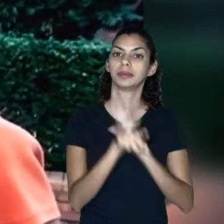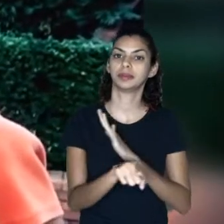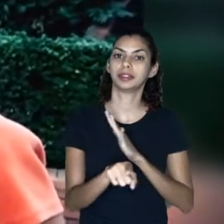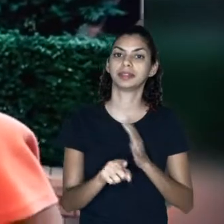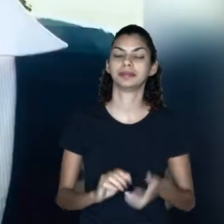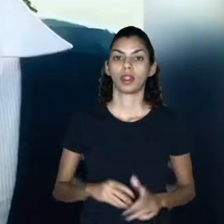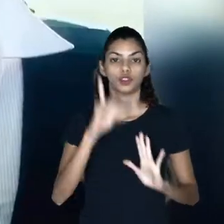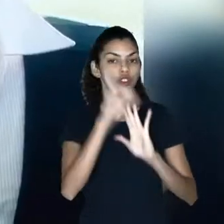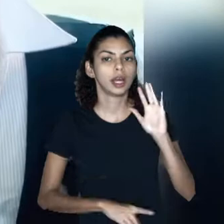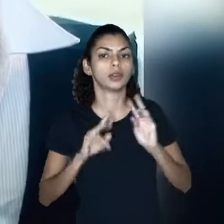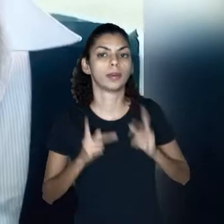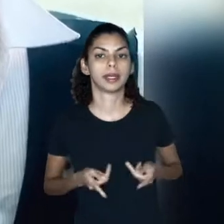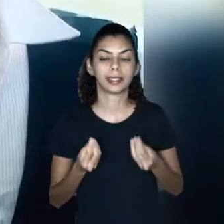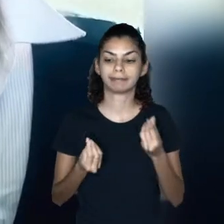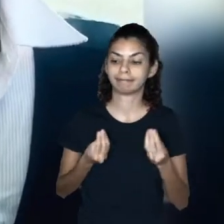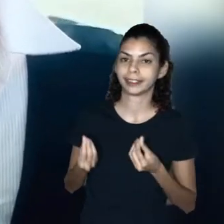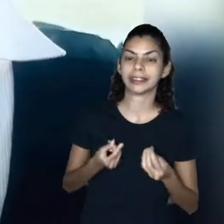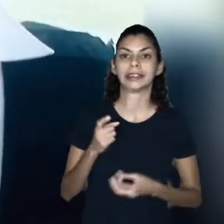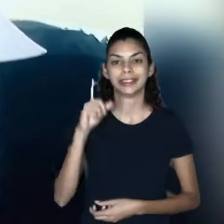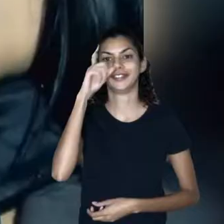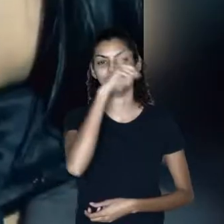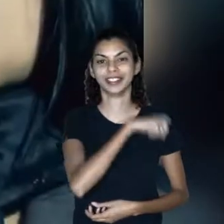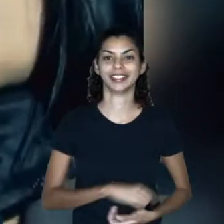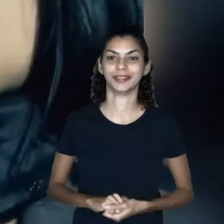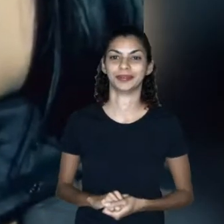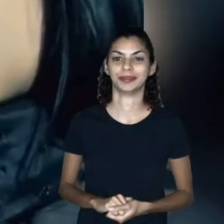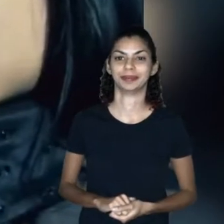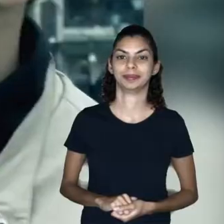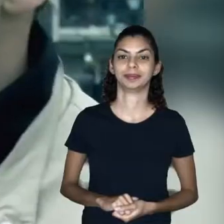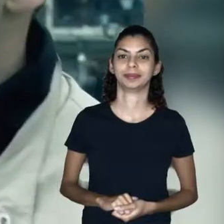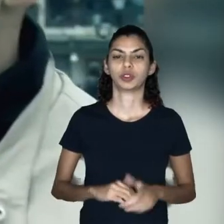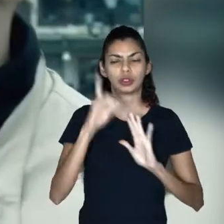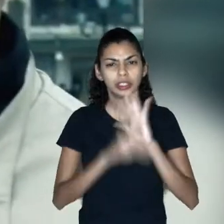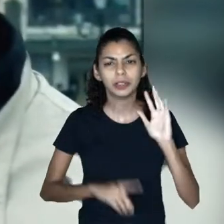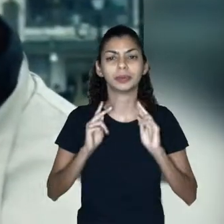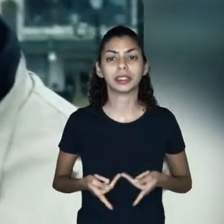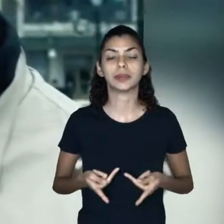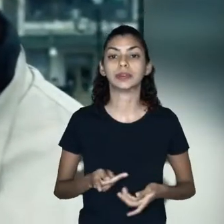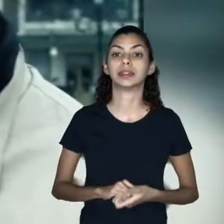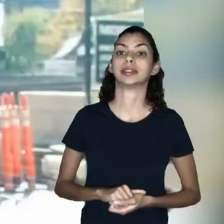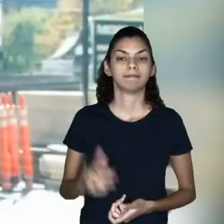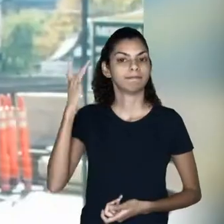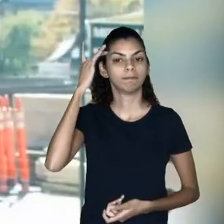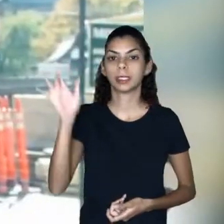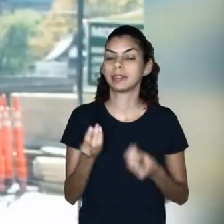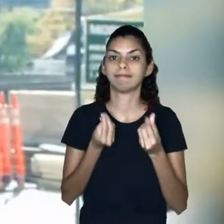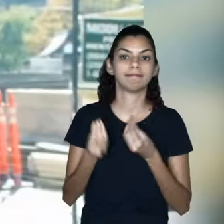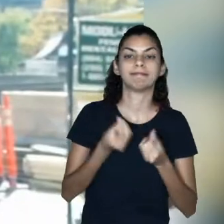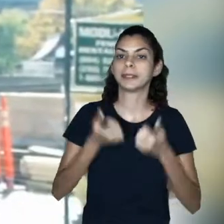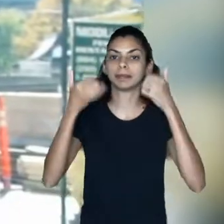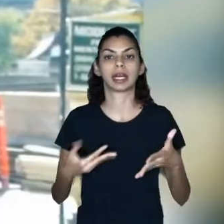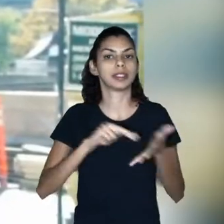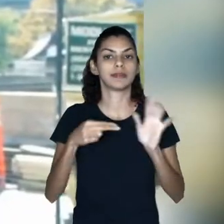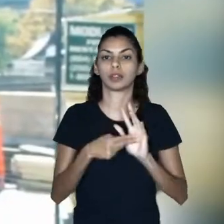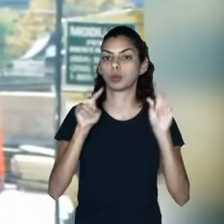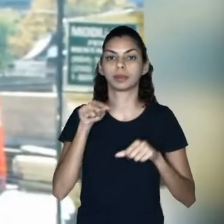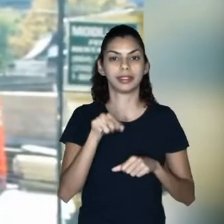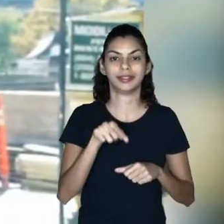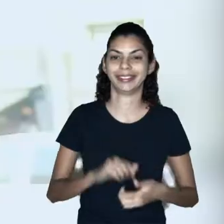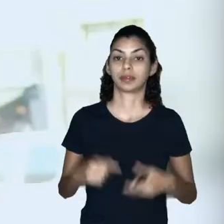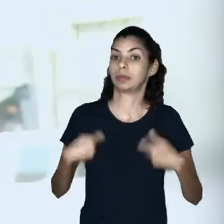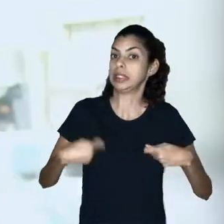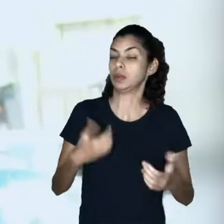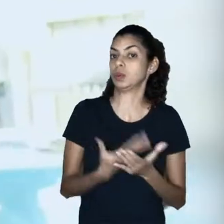jeez, that's a good question. Human rights? Oh, that's tough. Wow, um... I don't even know how to give that